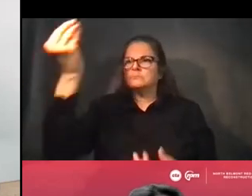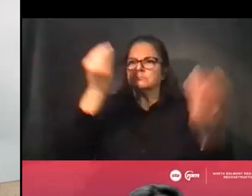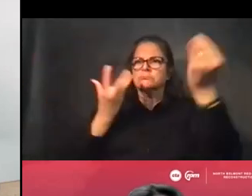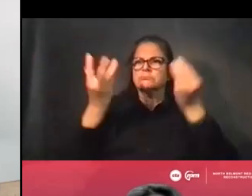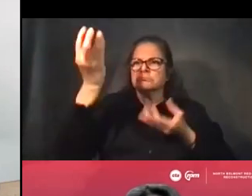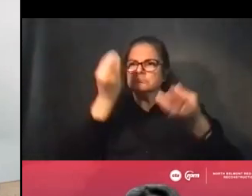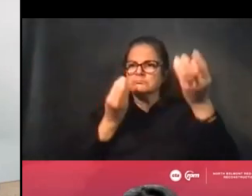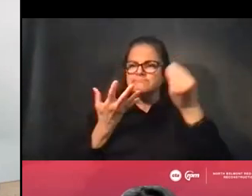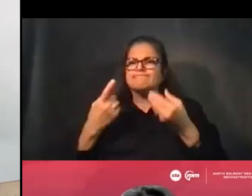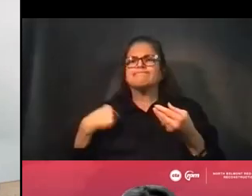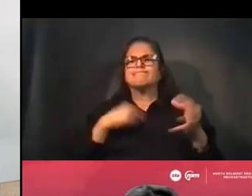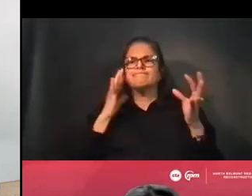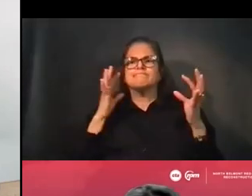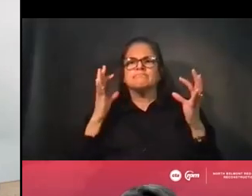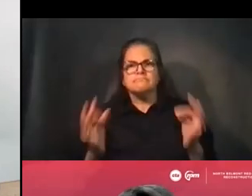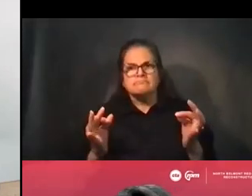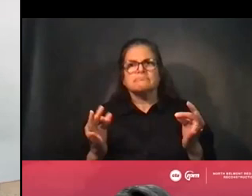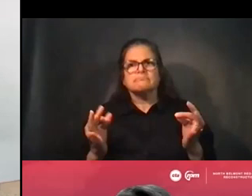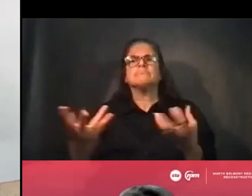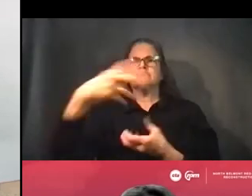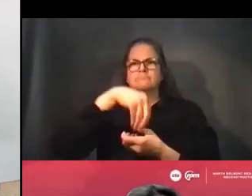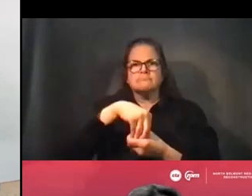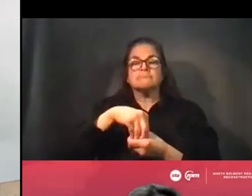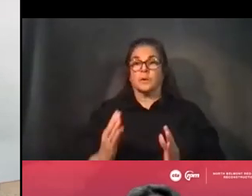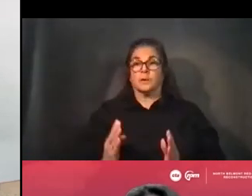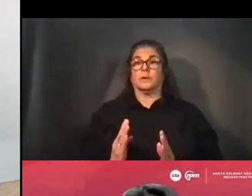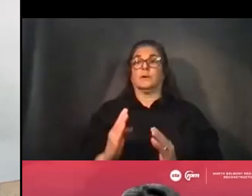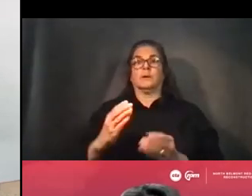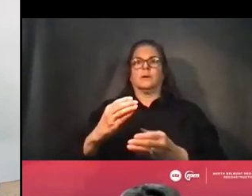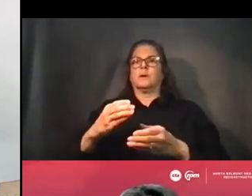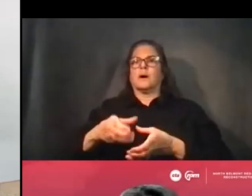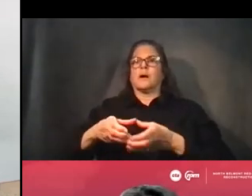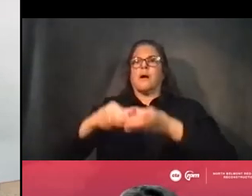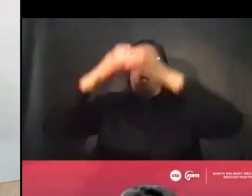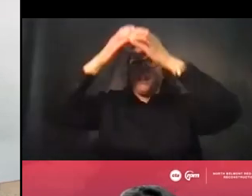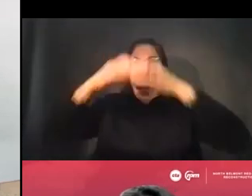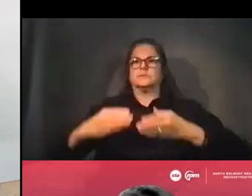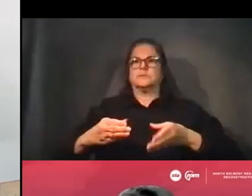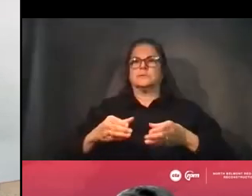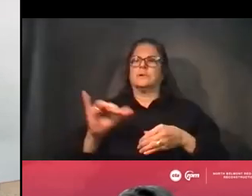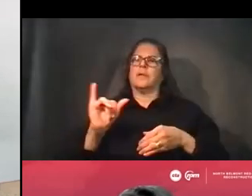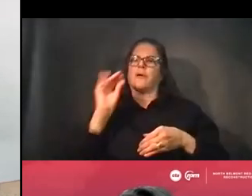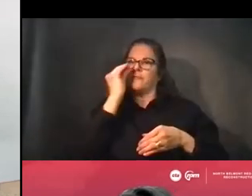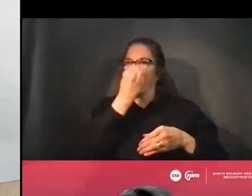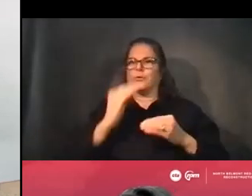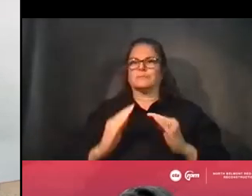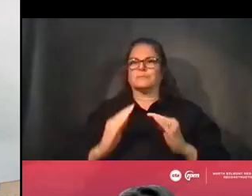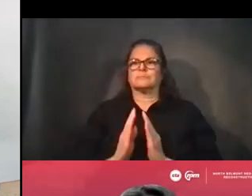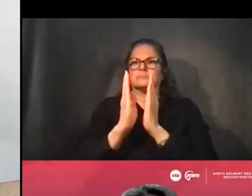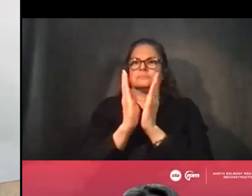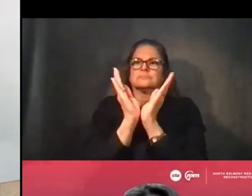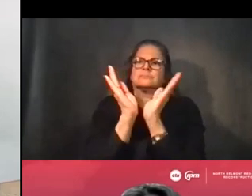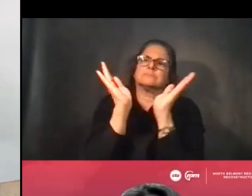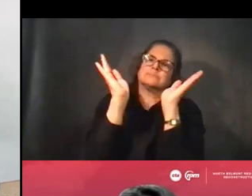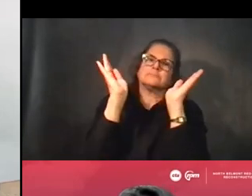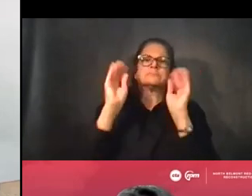and we gave our columns this tulip shape that you see to soften the look of the bypass in the community.